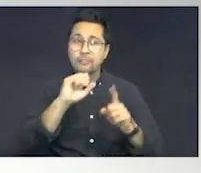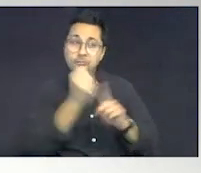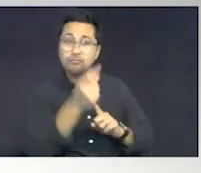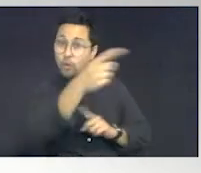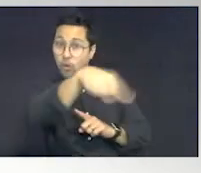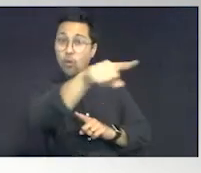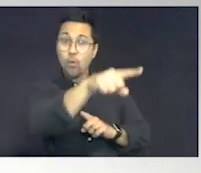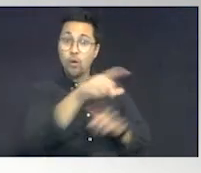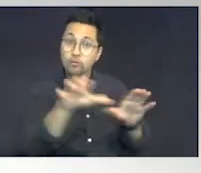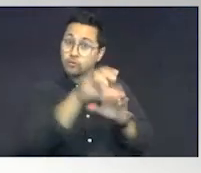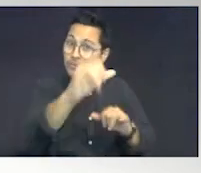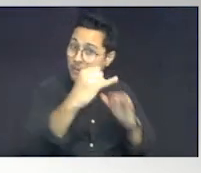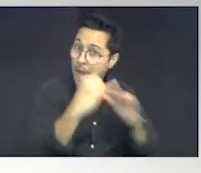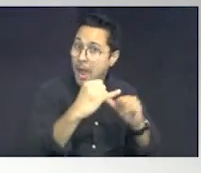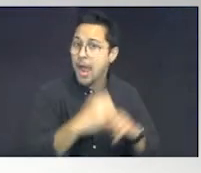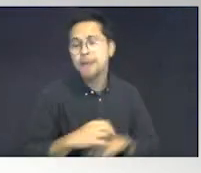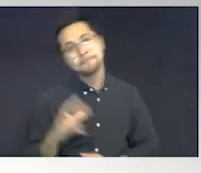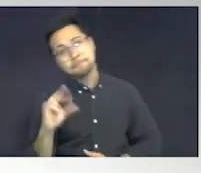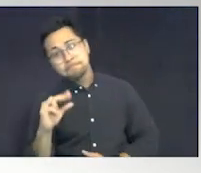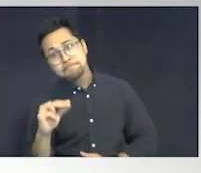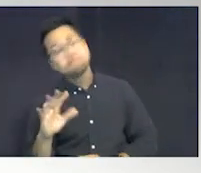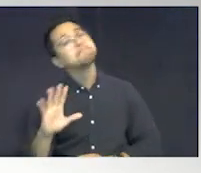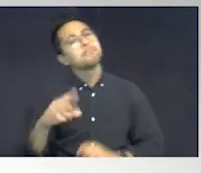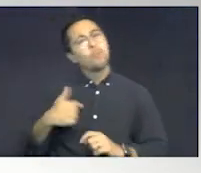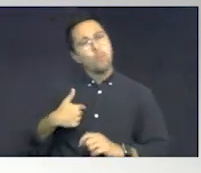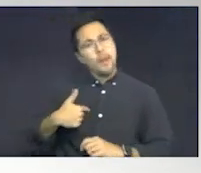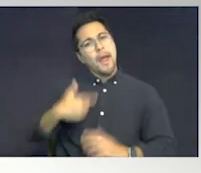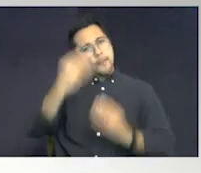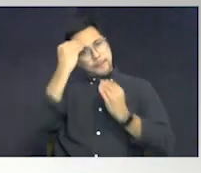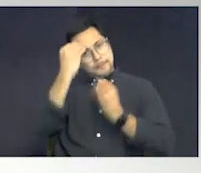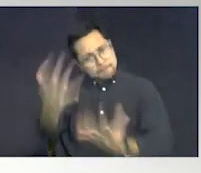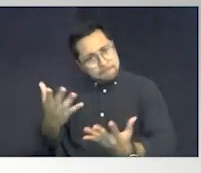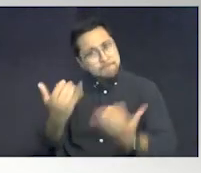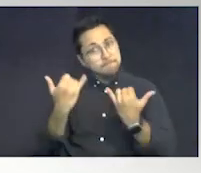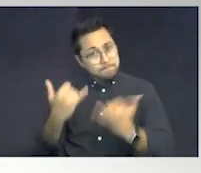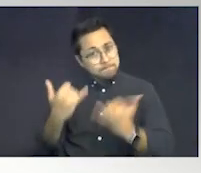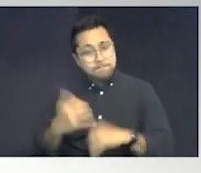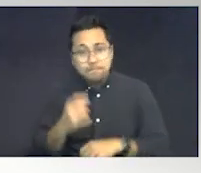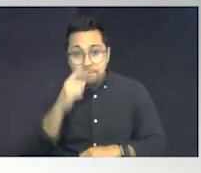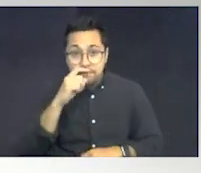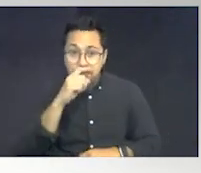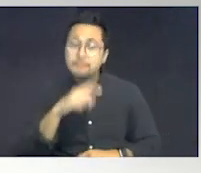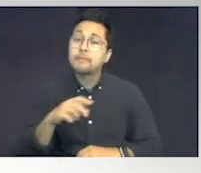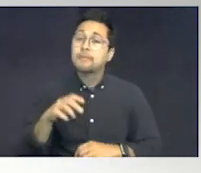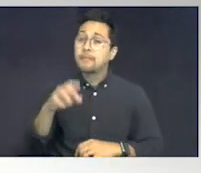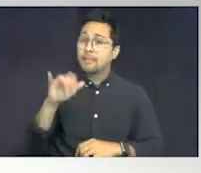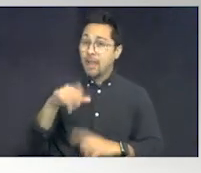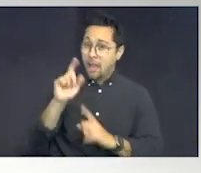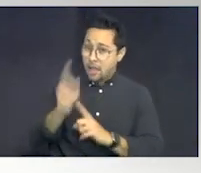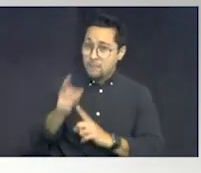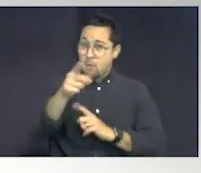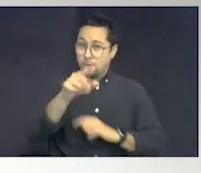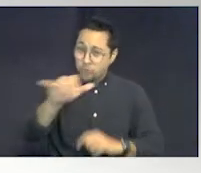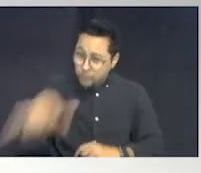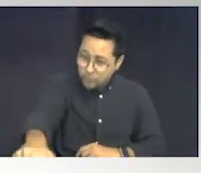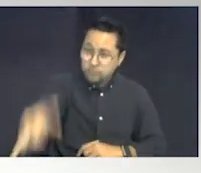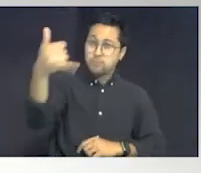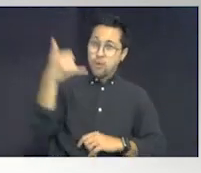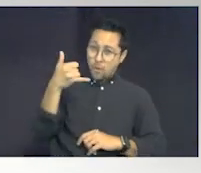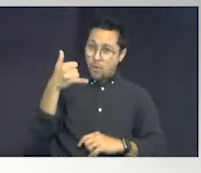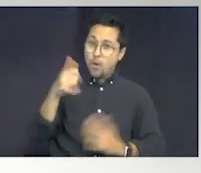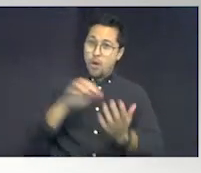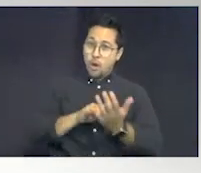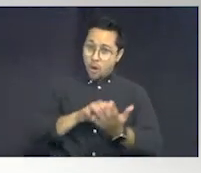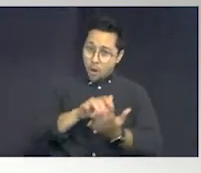that same choice. What I'm imparting on you right now is the minute you pick up that phone